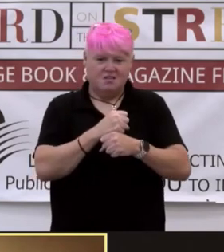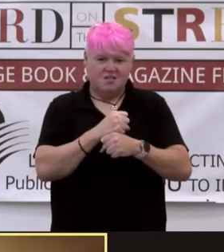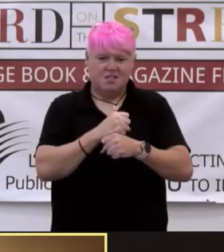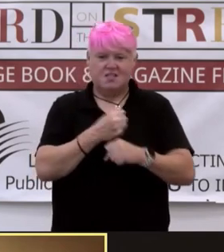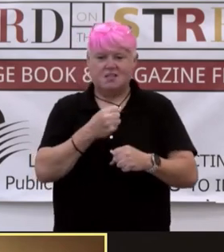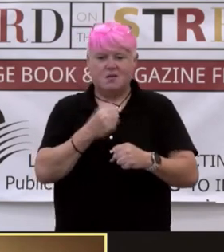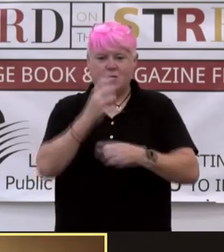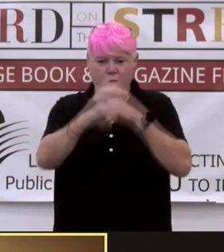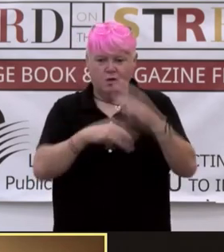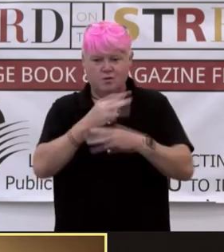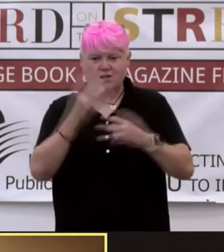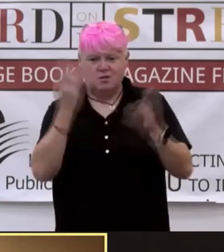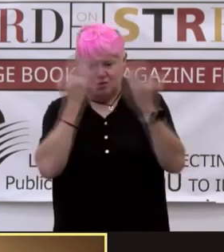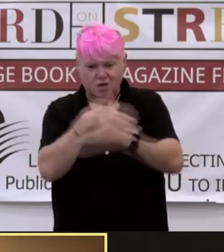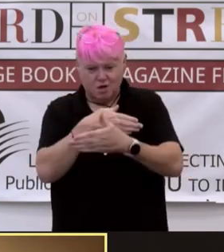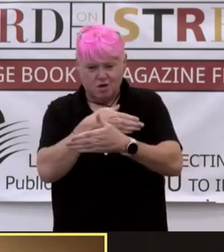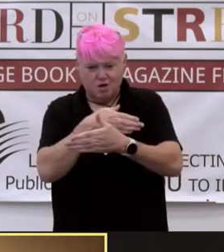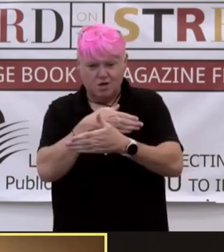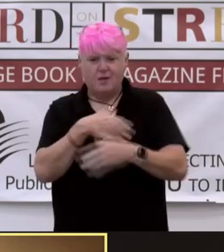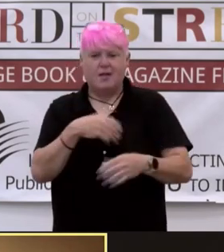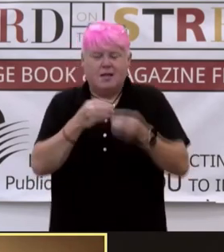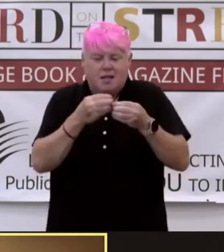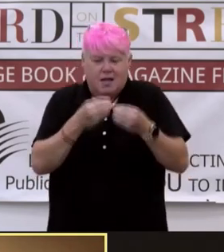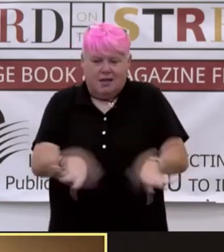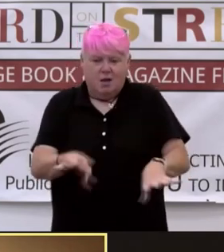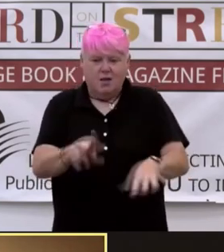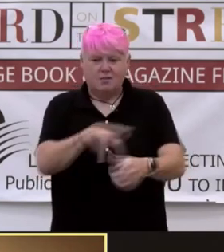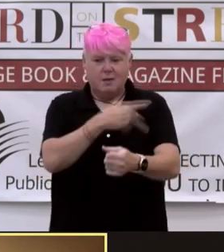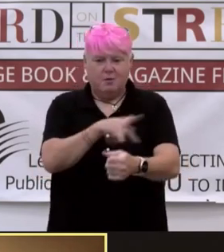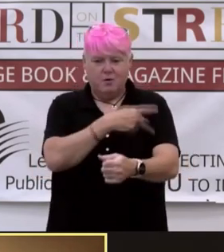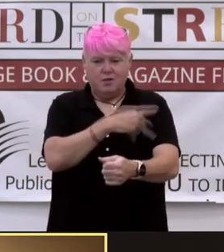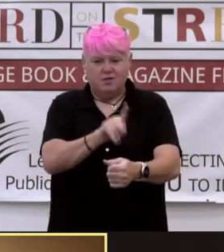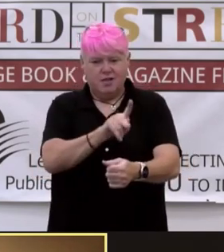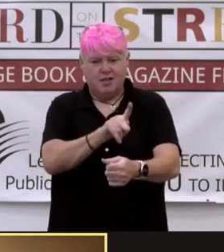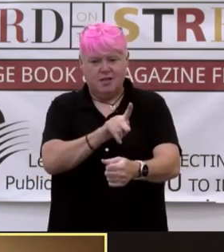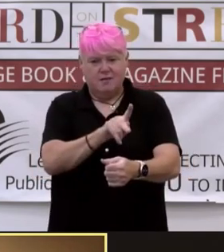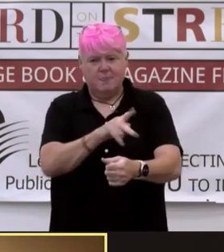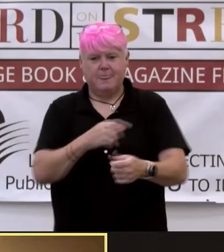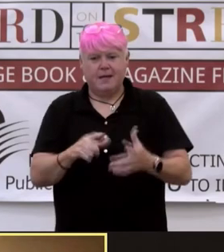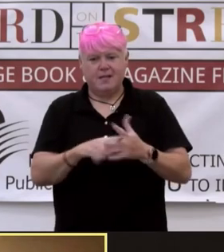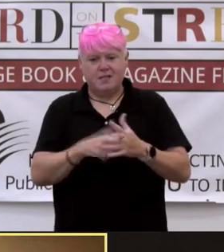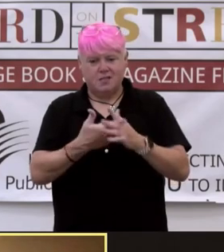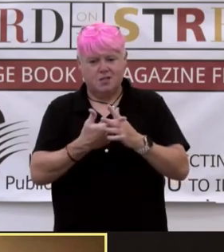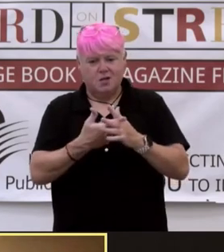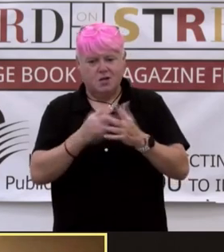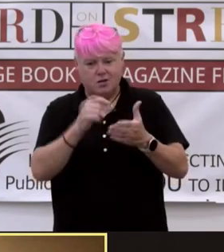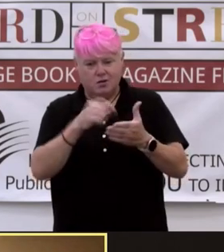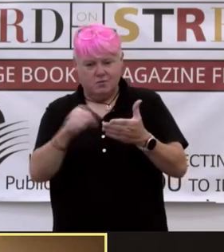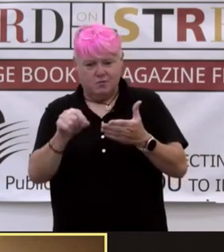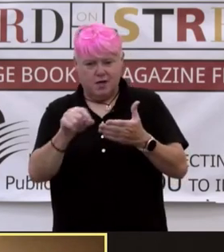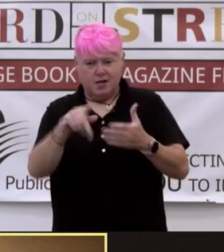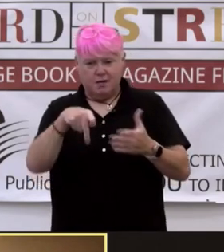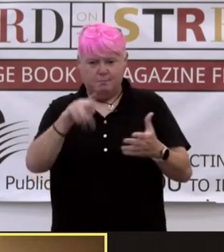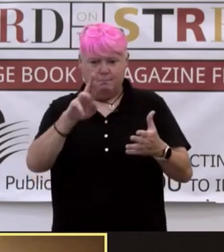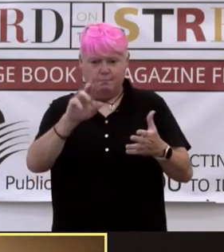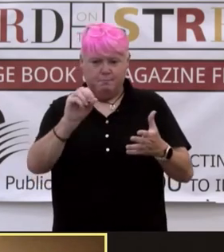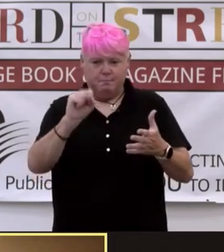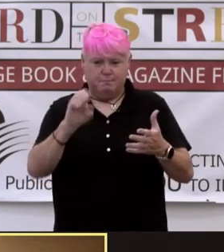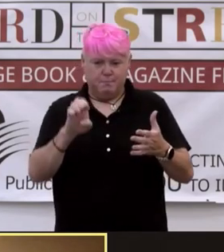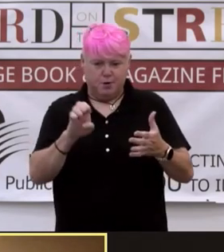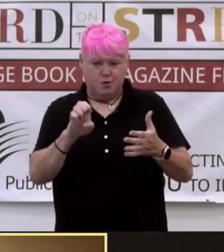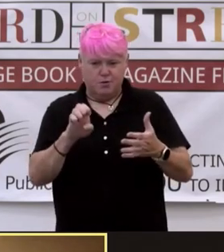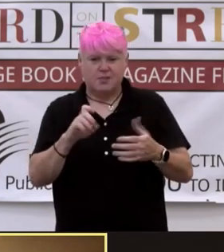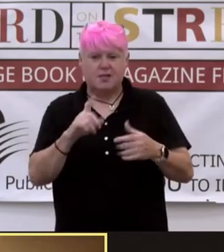I think I lost my poetry that way. And then I started writing prose. I actually started writing vignettes. And then you grow from